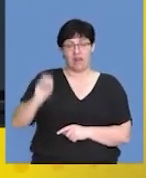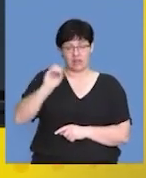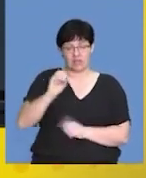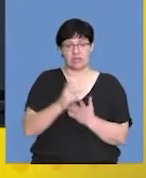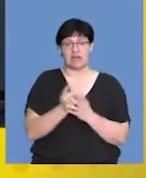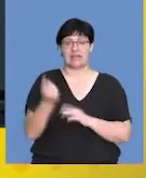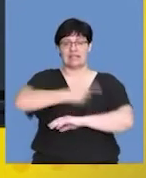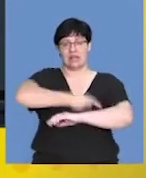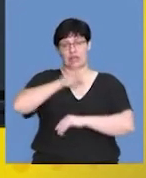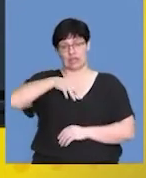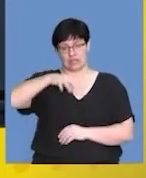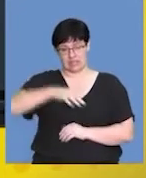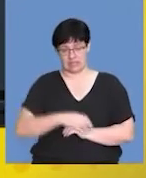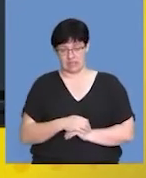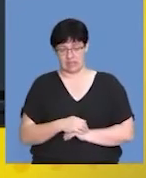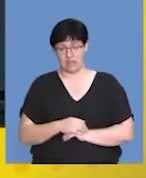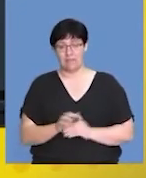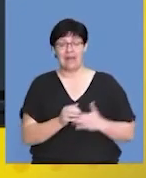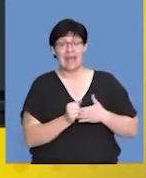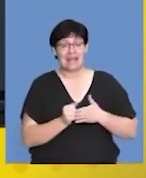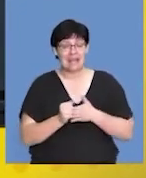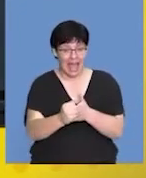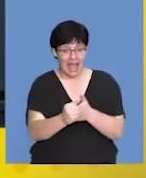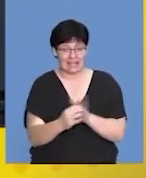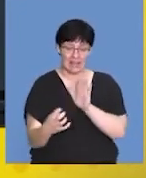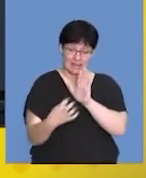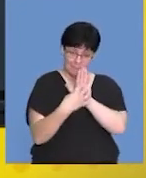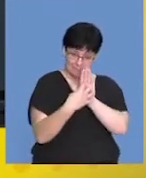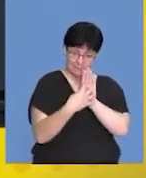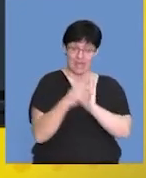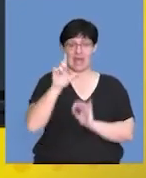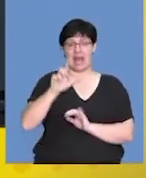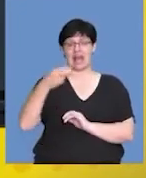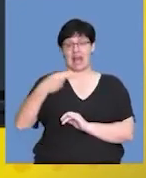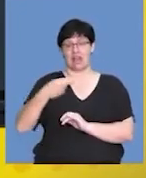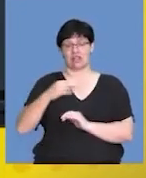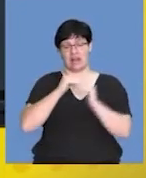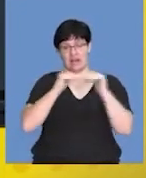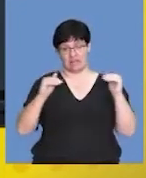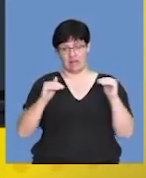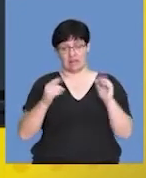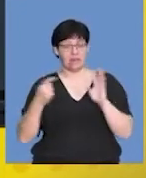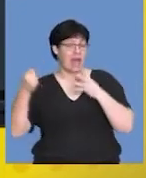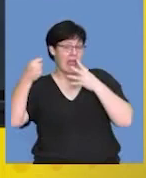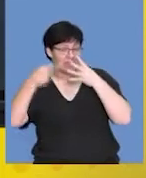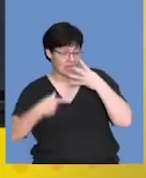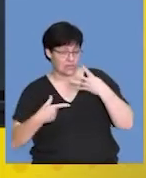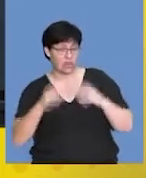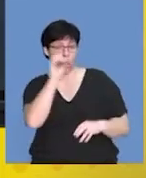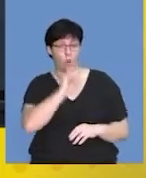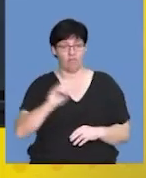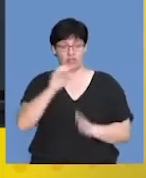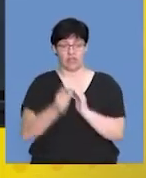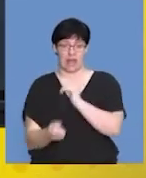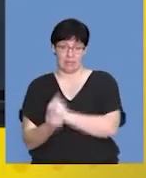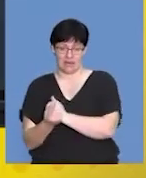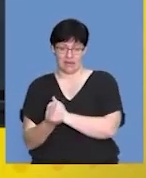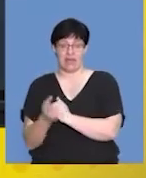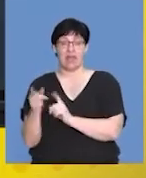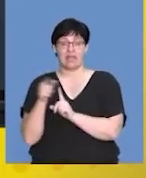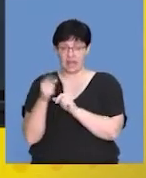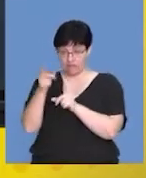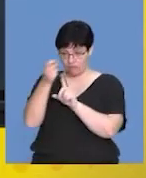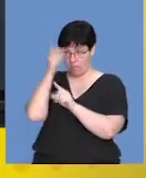on day 13. So be guided by the peak in the LH level as an indicator of when ovulation takes place. And then you